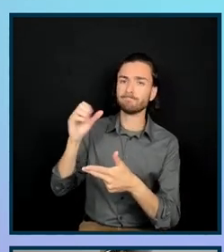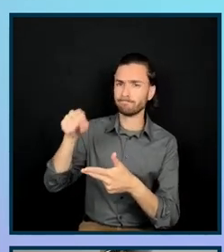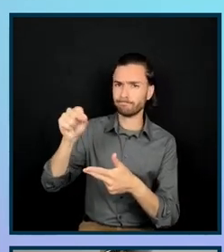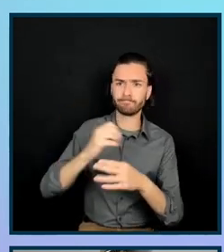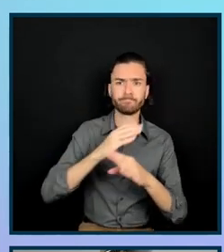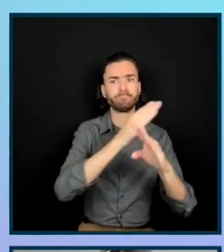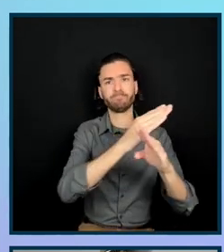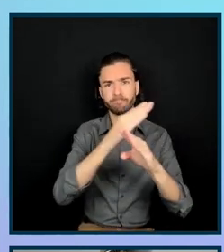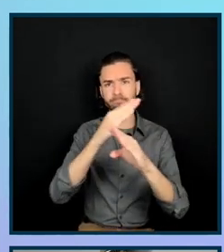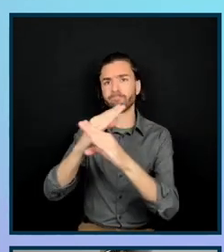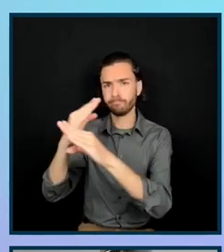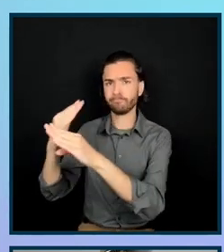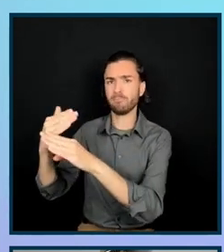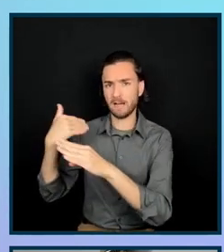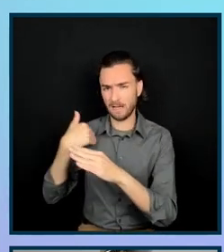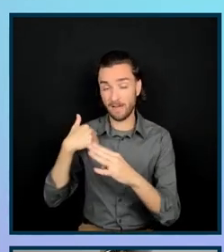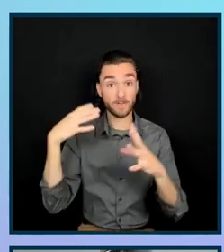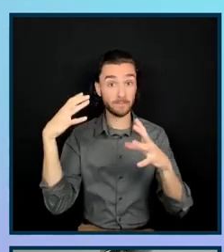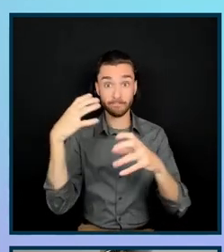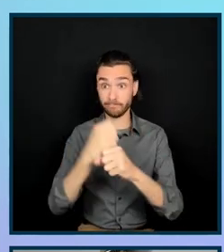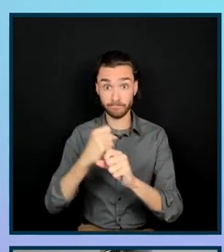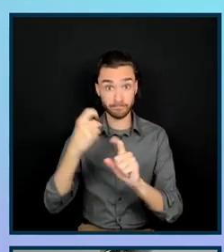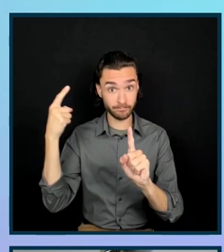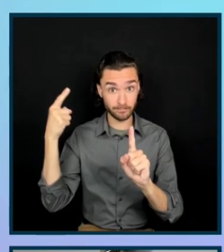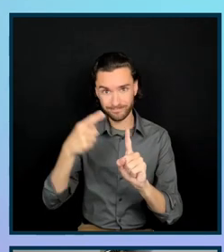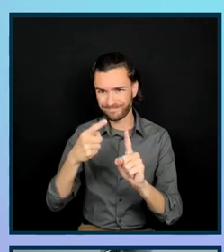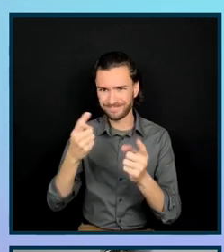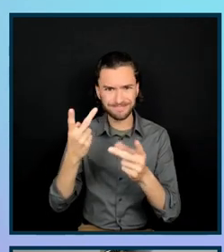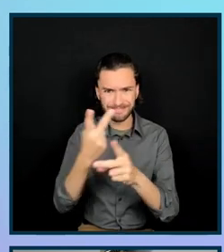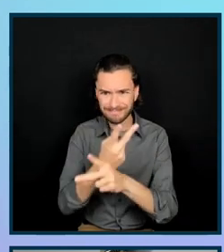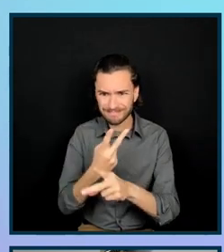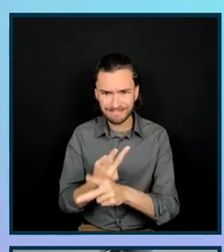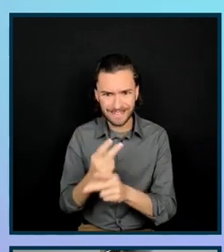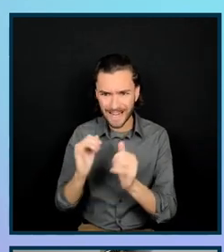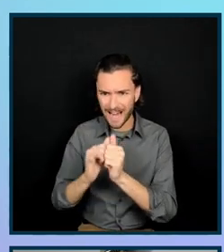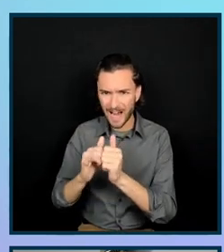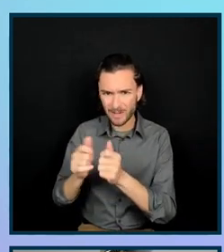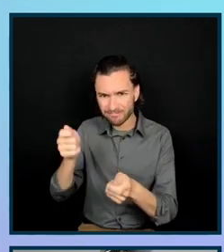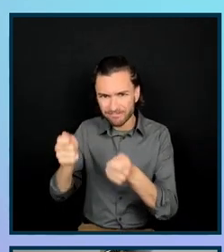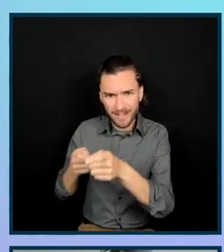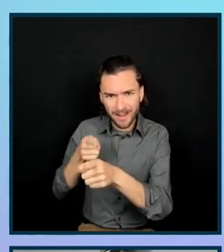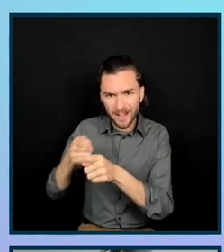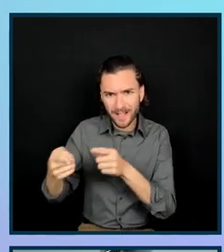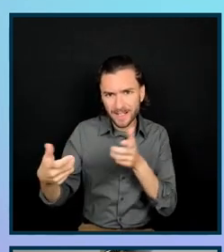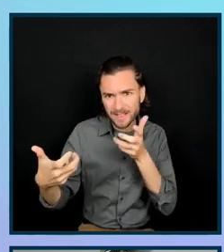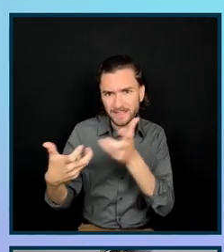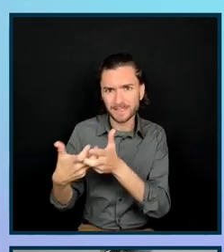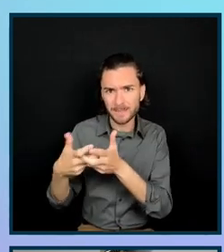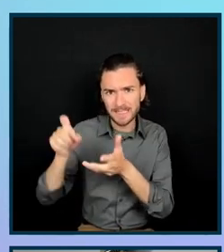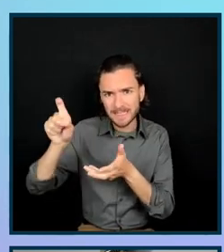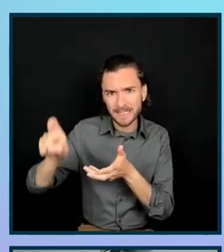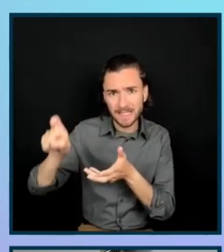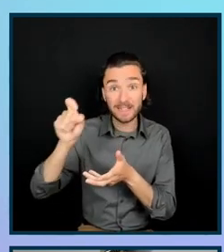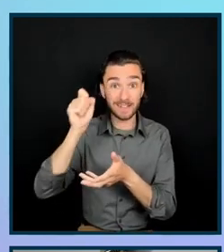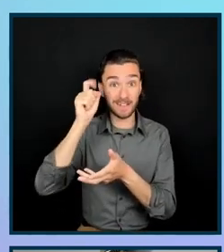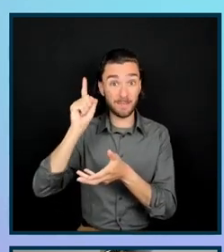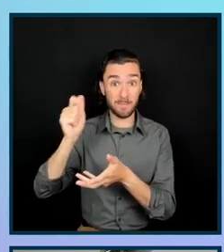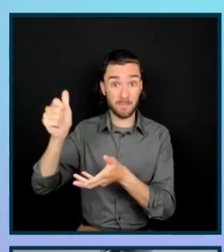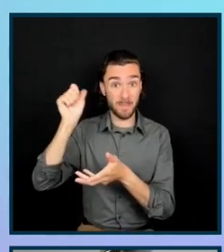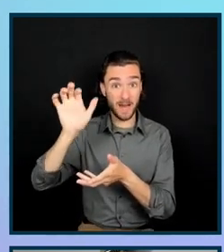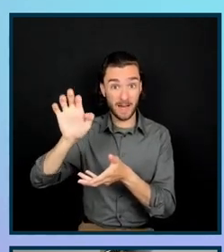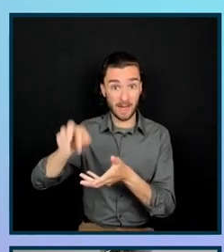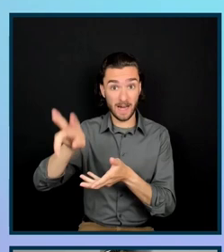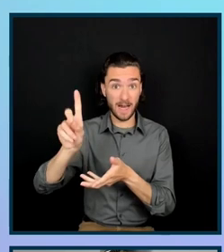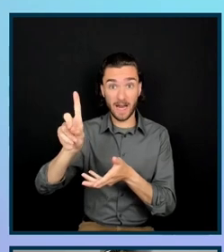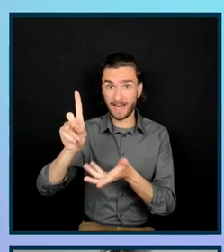So to summarize, first, it was really hard to know how to customize their needs since they had, since we had limited access to their backend, which is